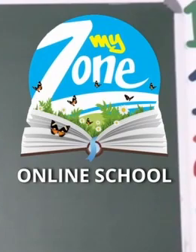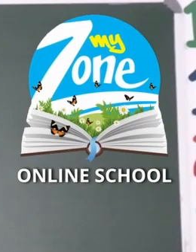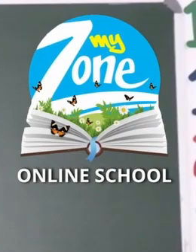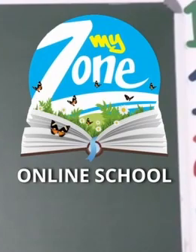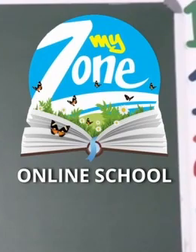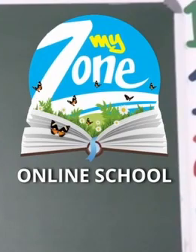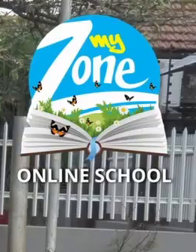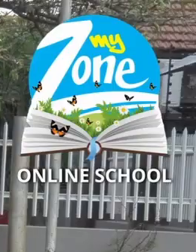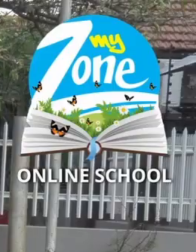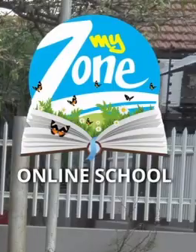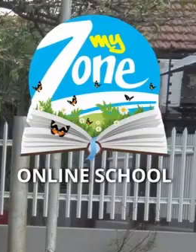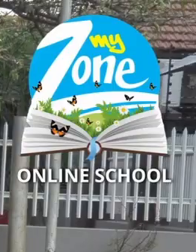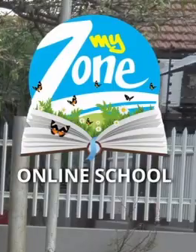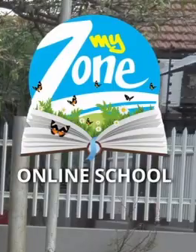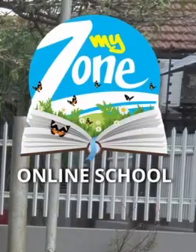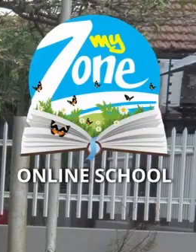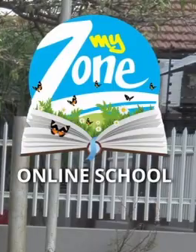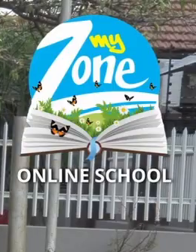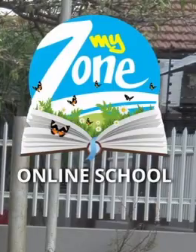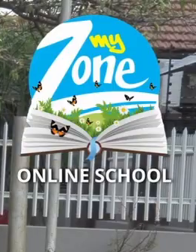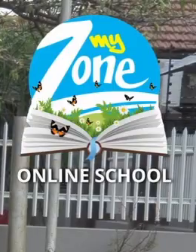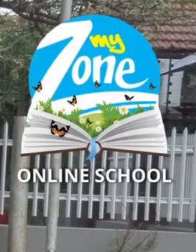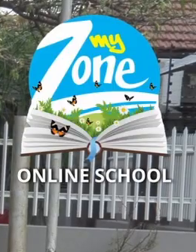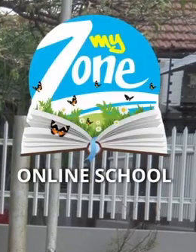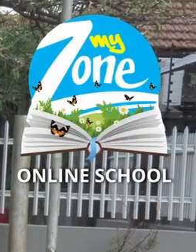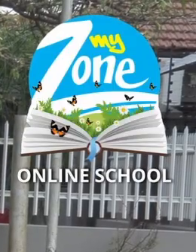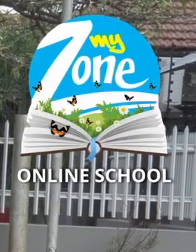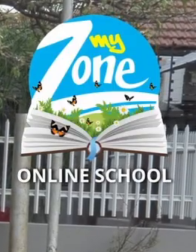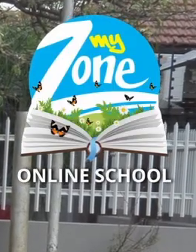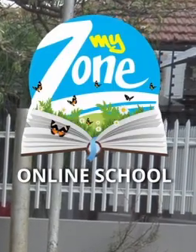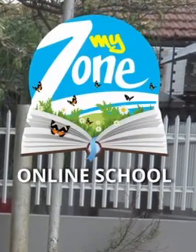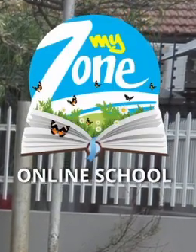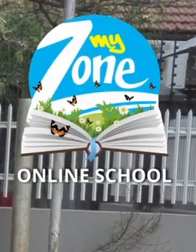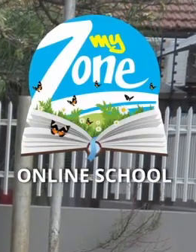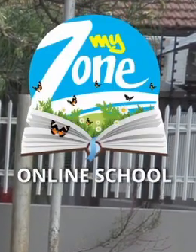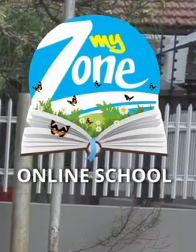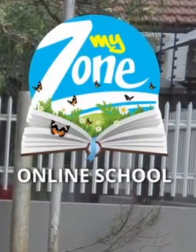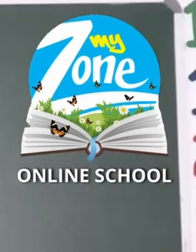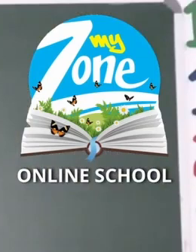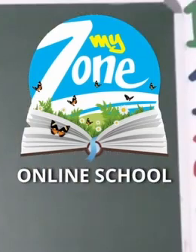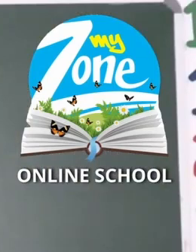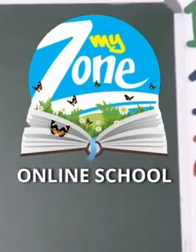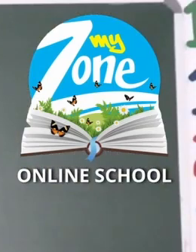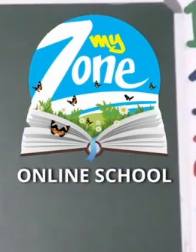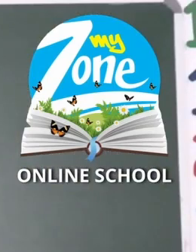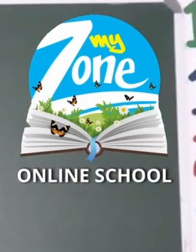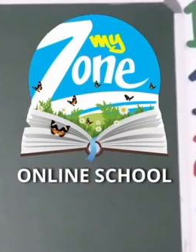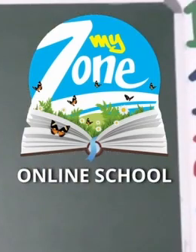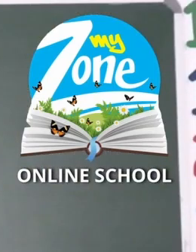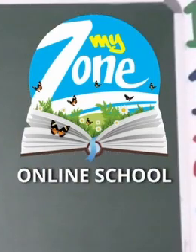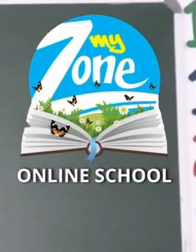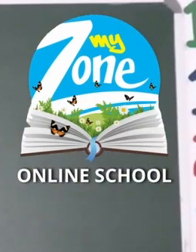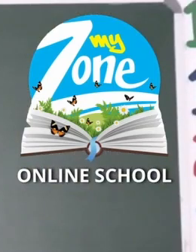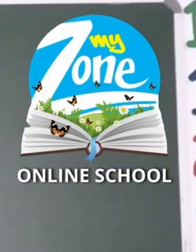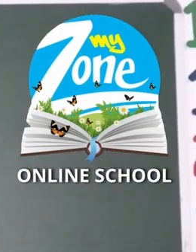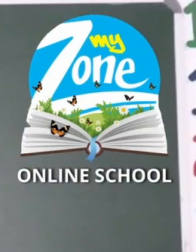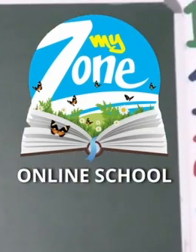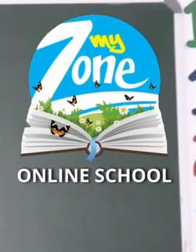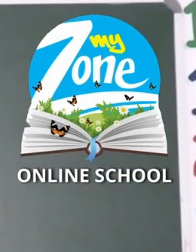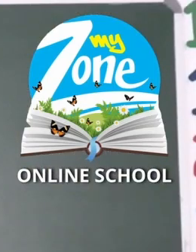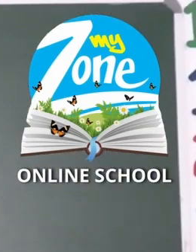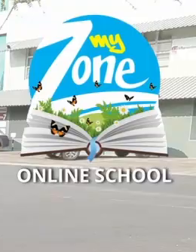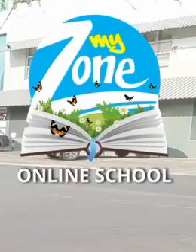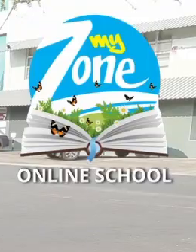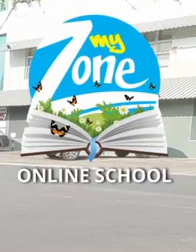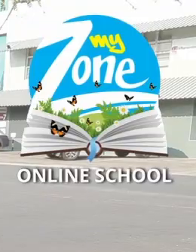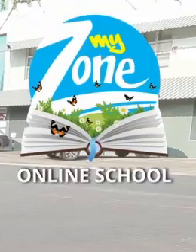1. Always stop when you get to the road. Step 2. You have to make sure to look